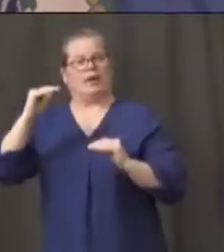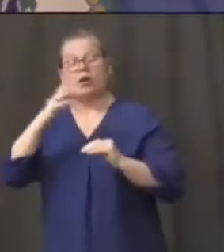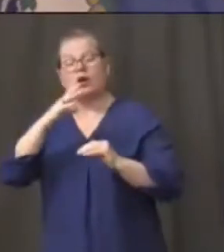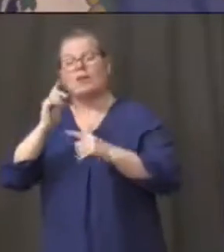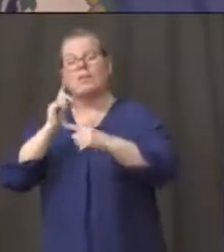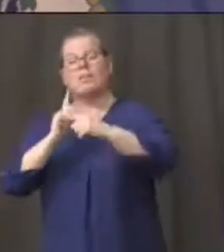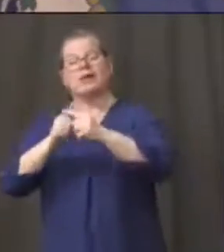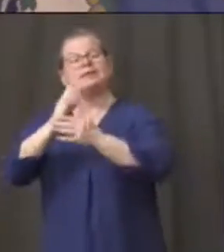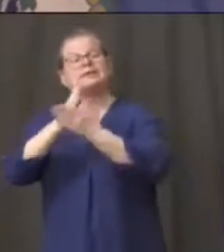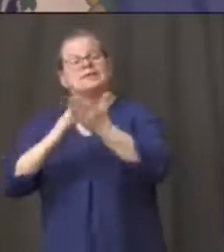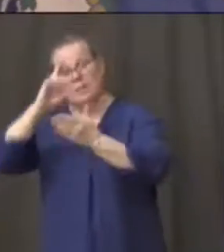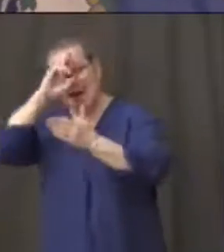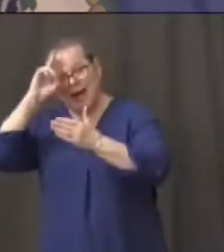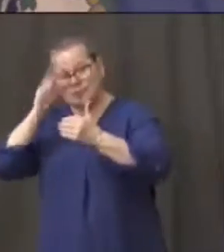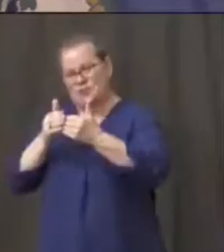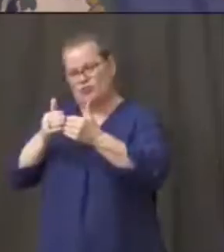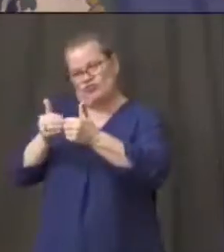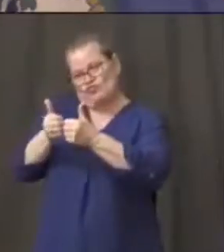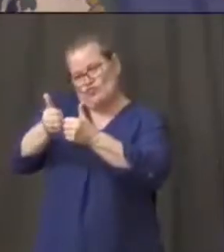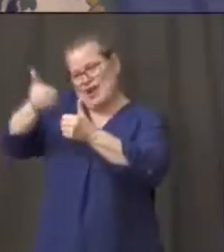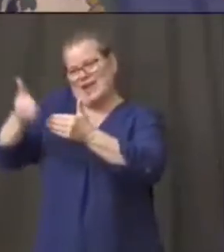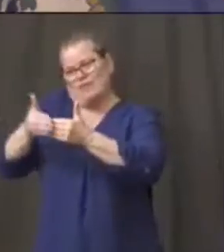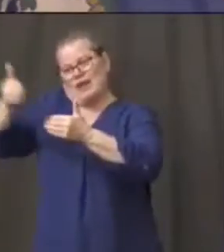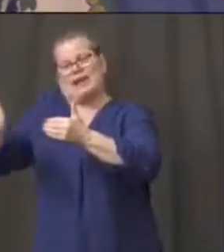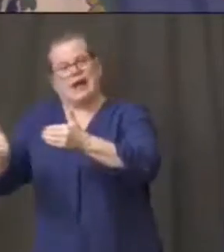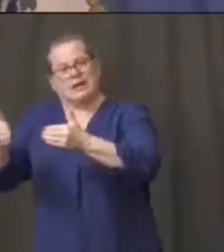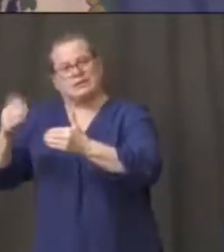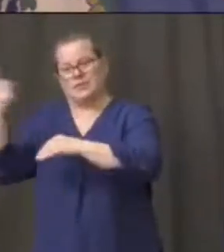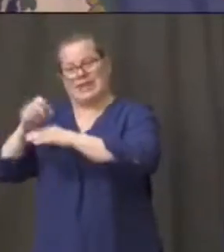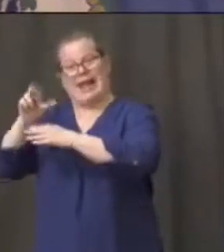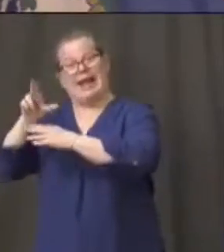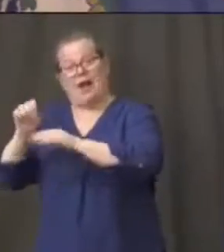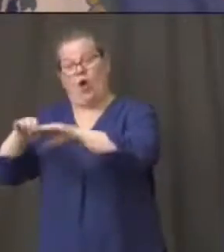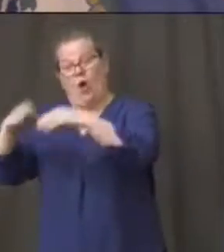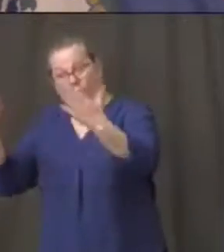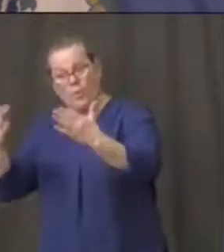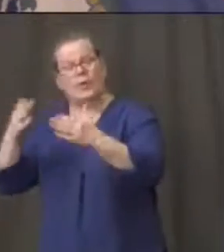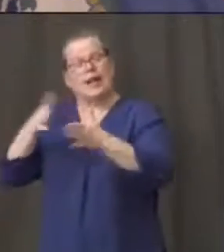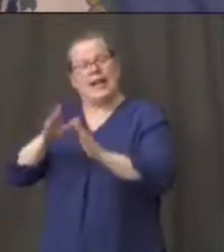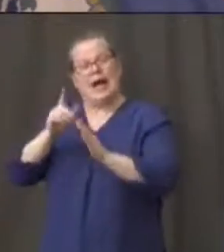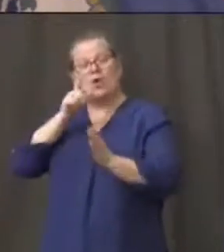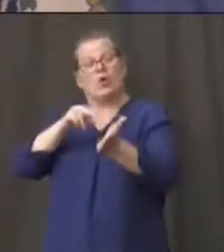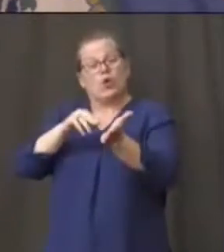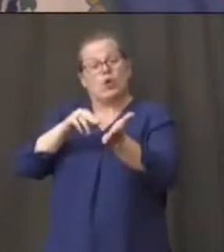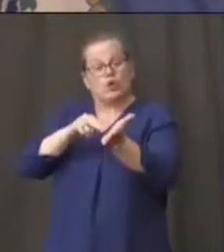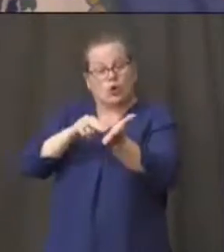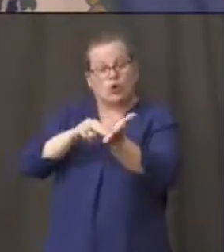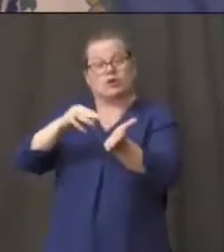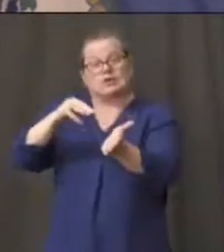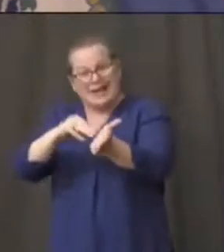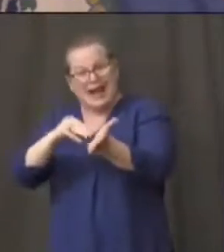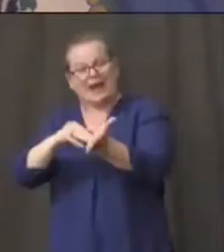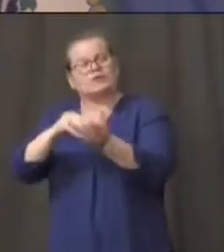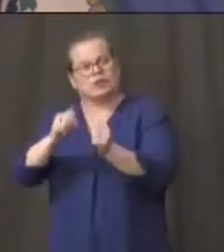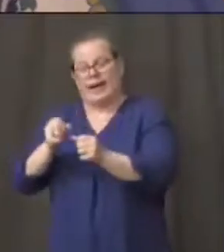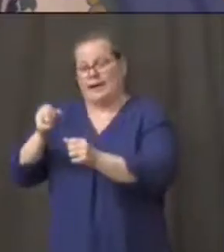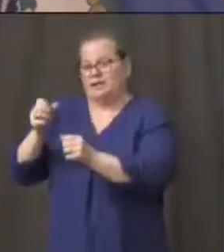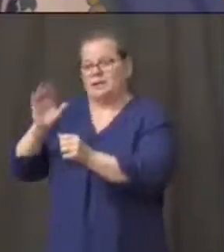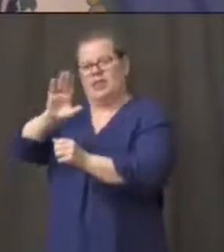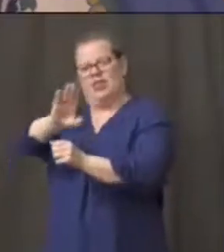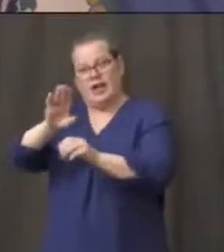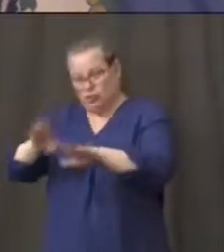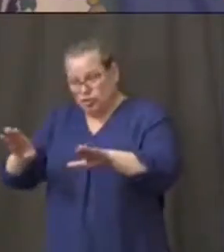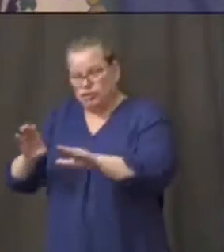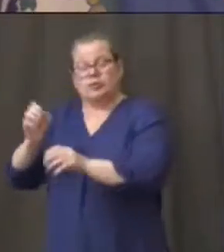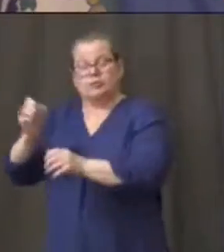that means we have more daycare capacity, which puts us in a little better position. I think we're also in a better position compared to our